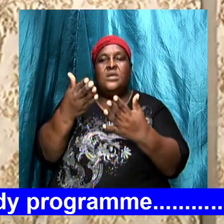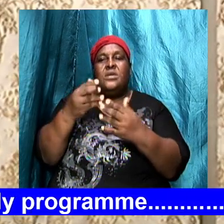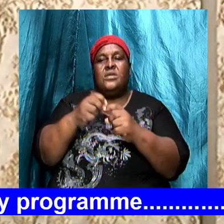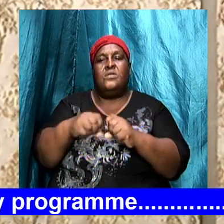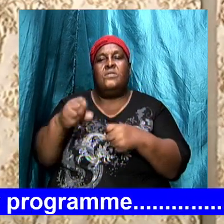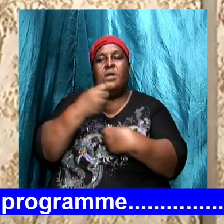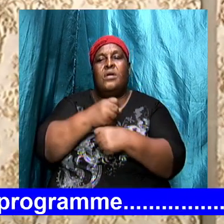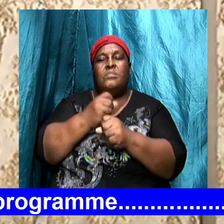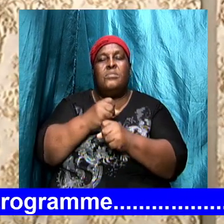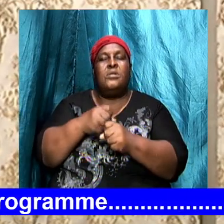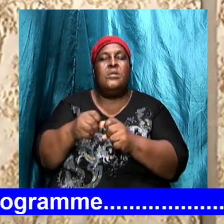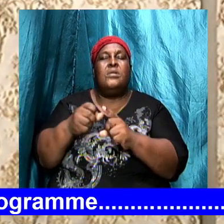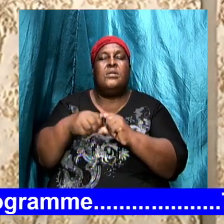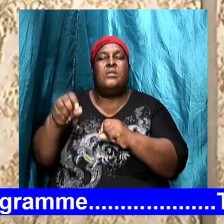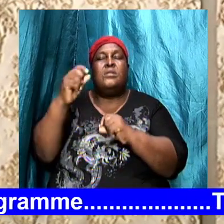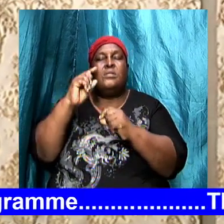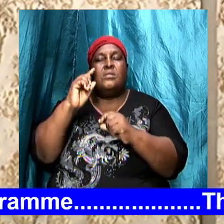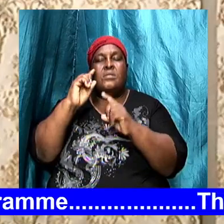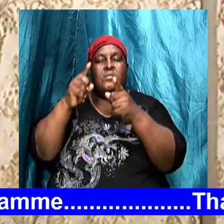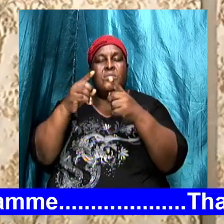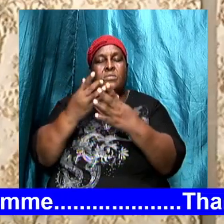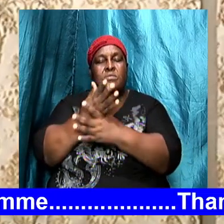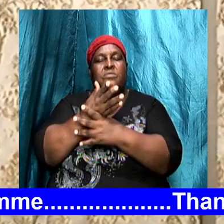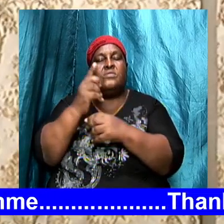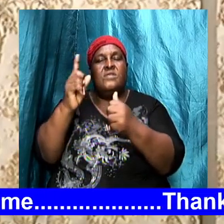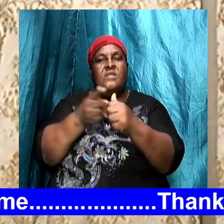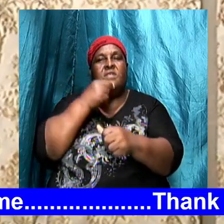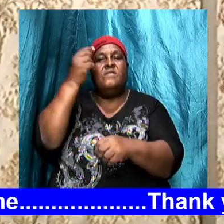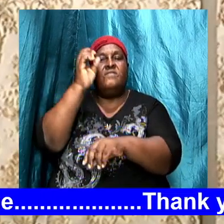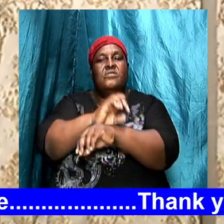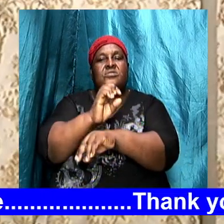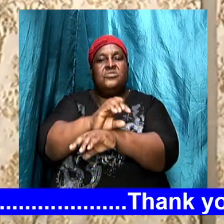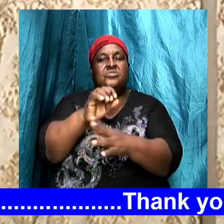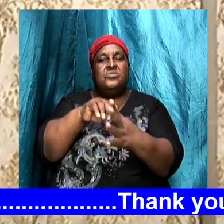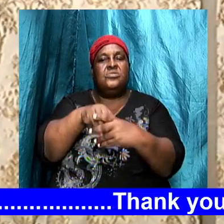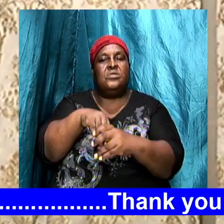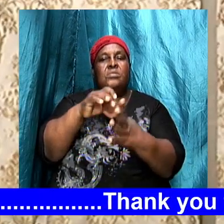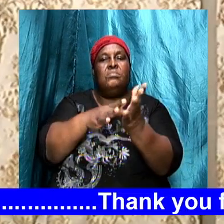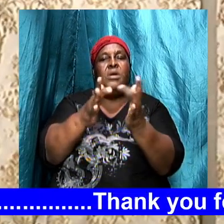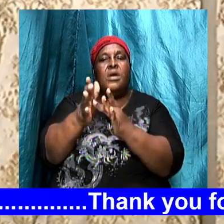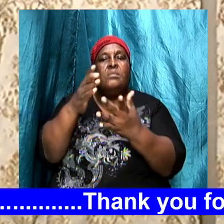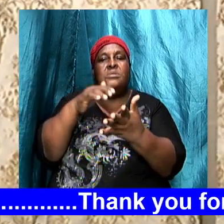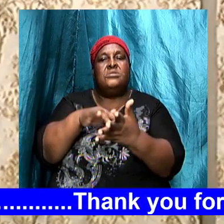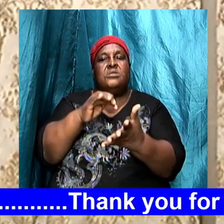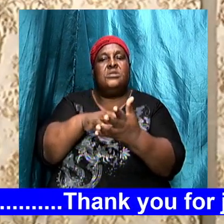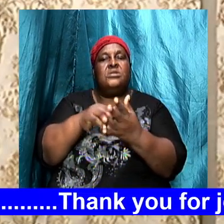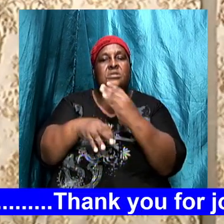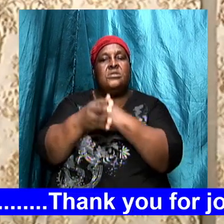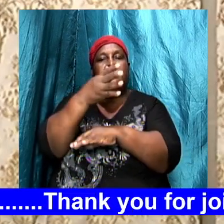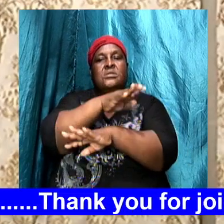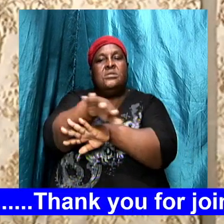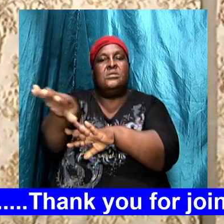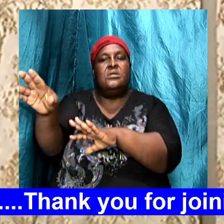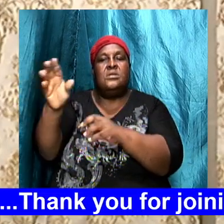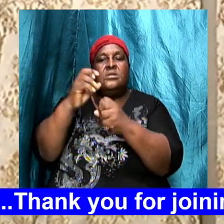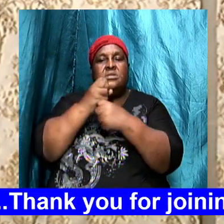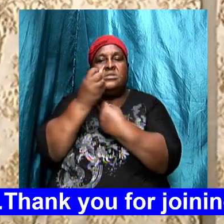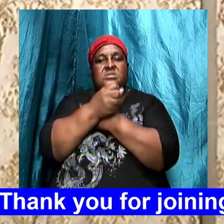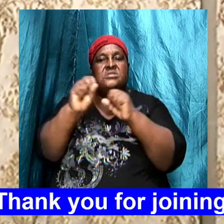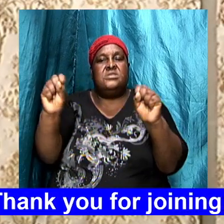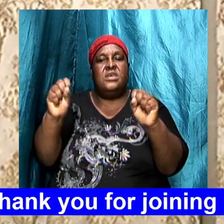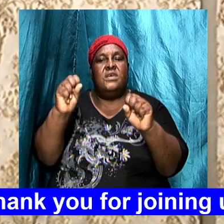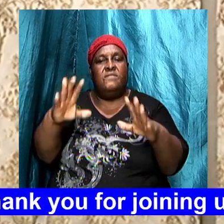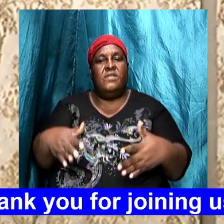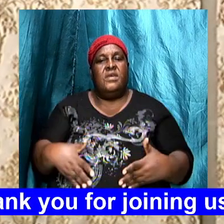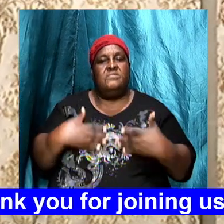us to go through this first church in Bible study this evening I pray God that you will spare our lives and open the door